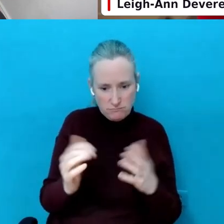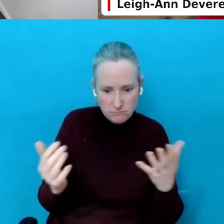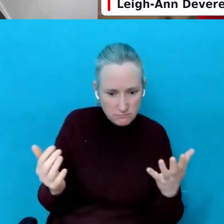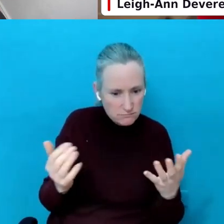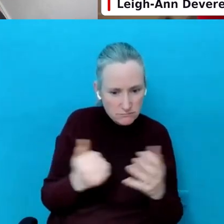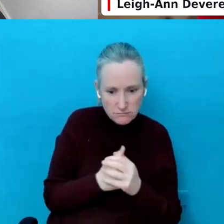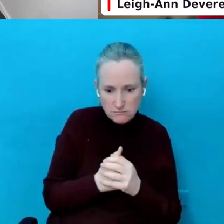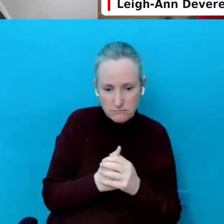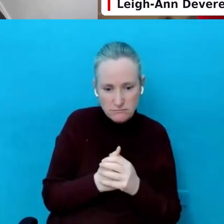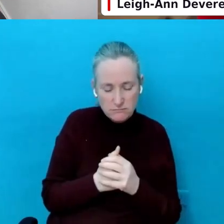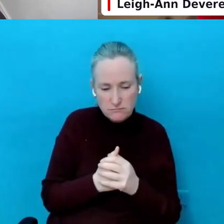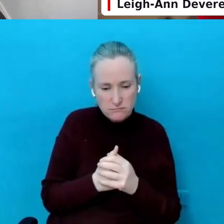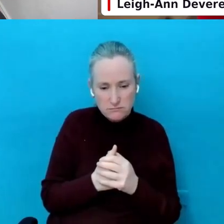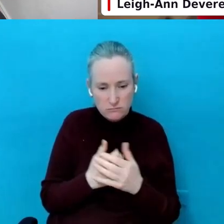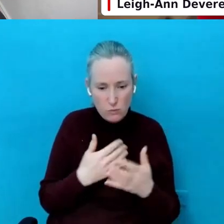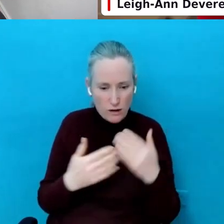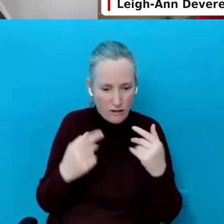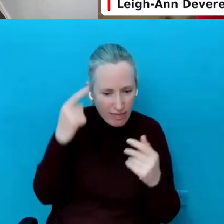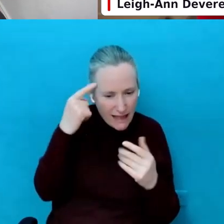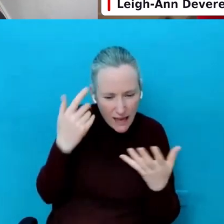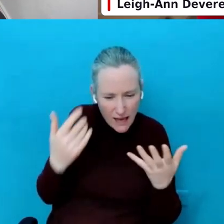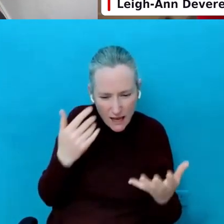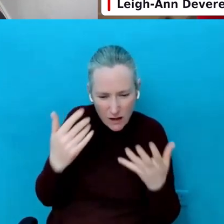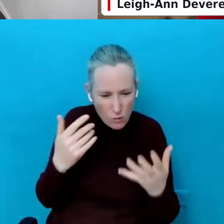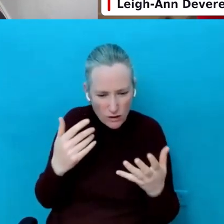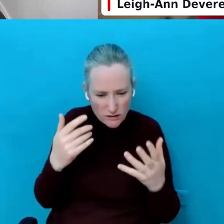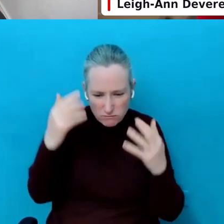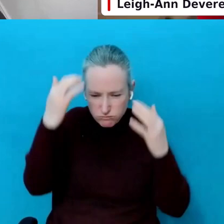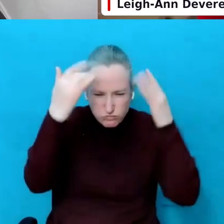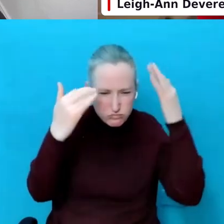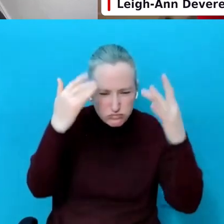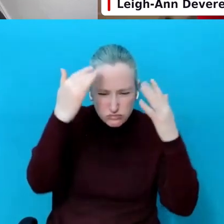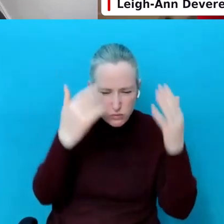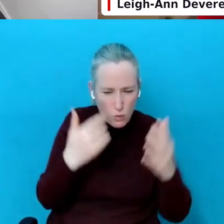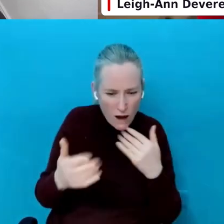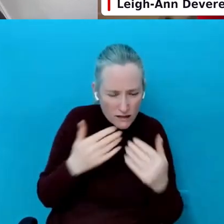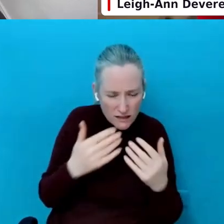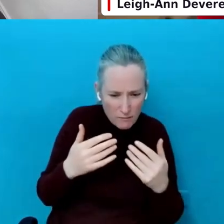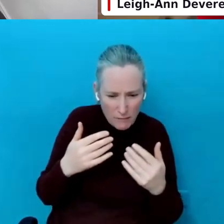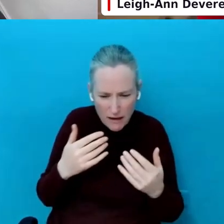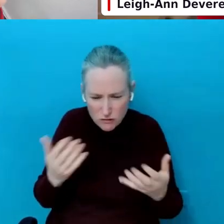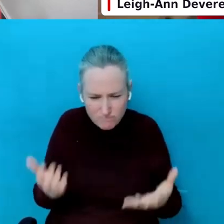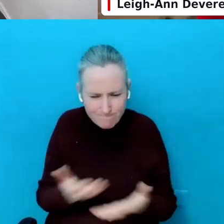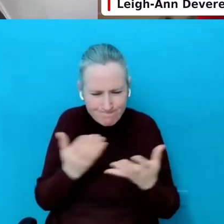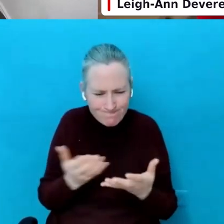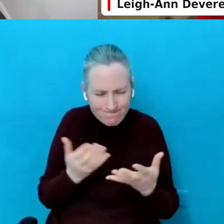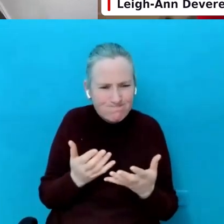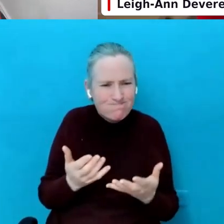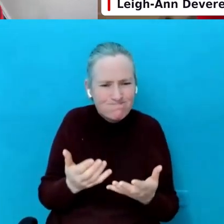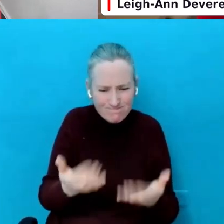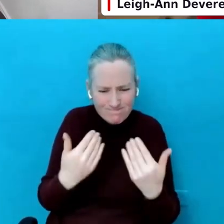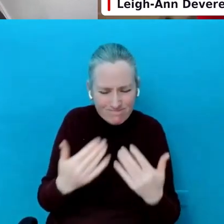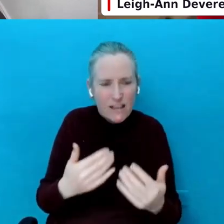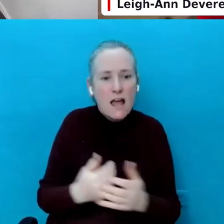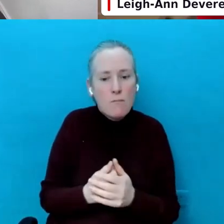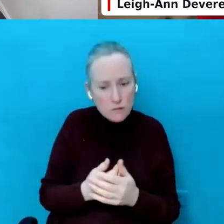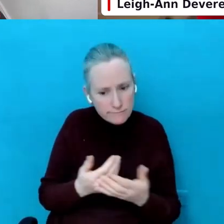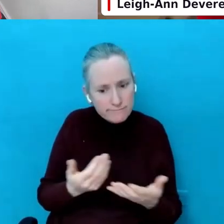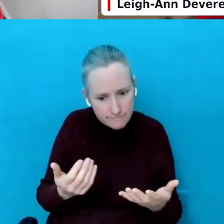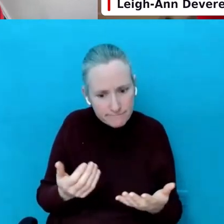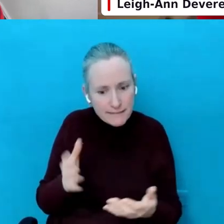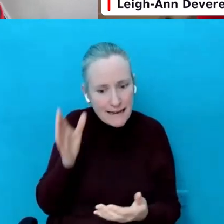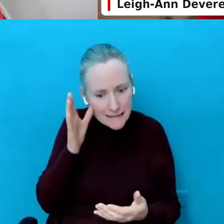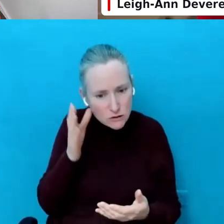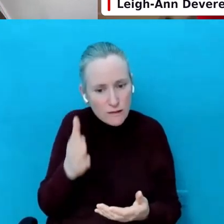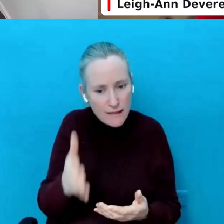You know, it'll come out and you may have to probe. But acknowledging them, listening to